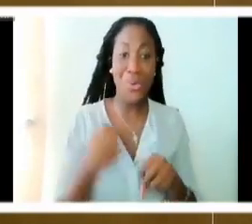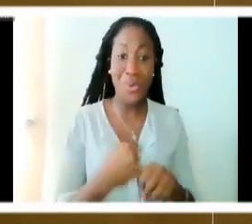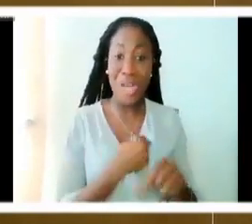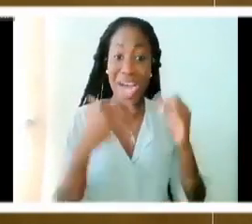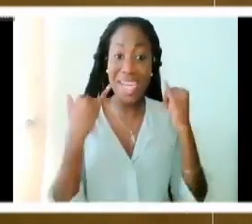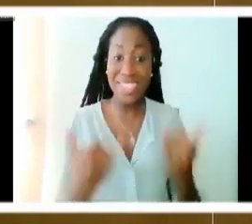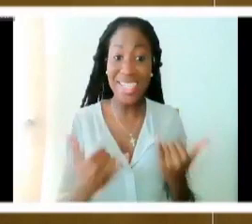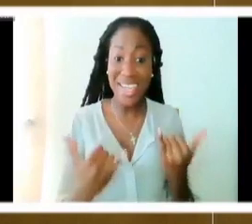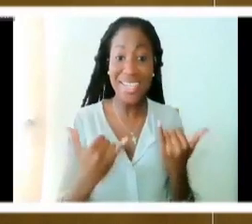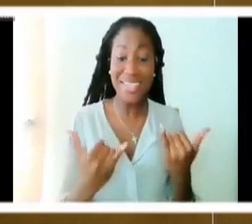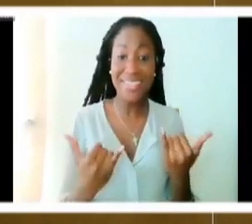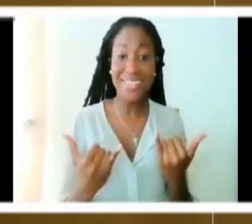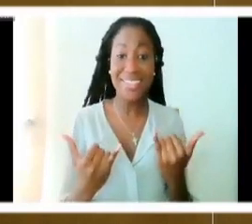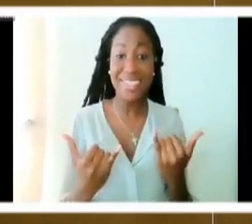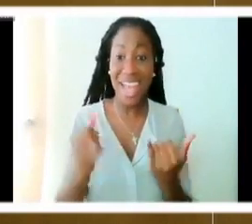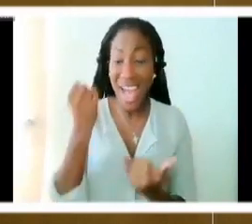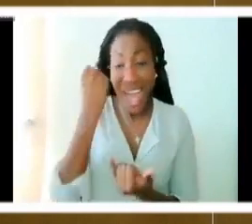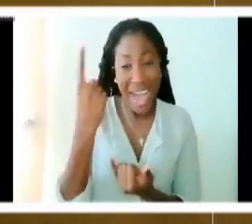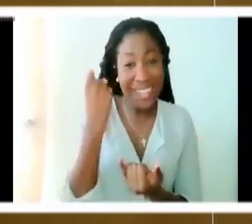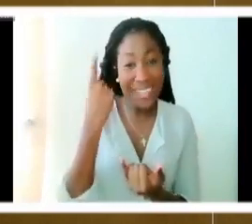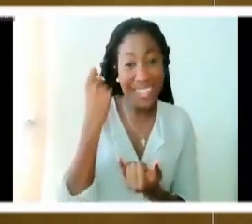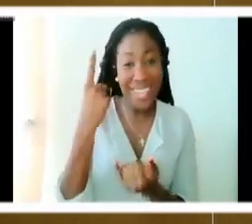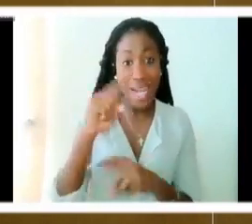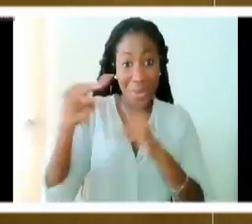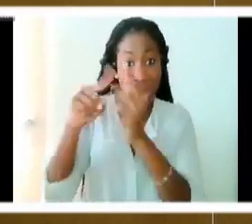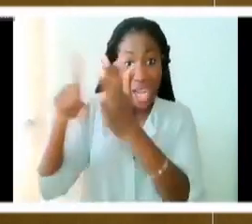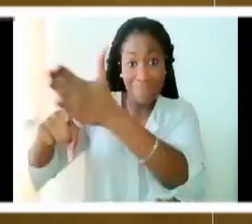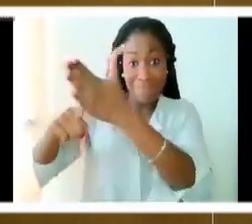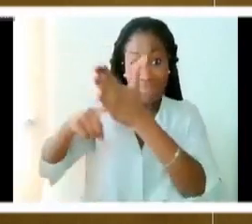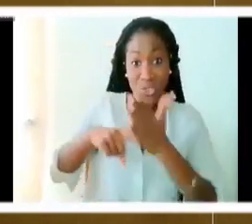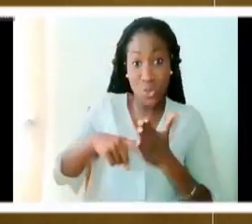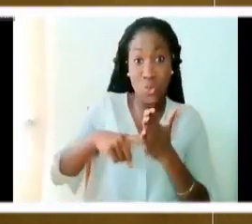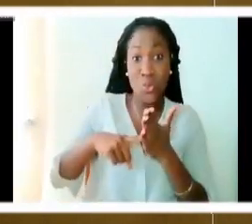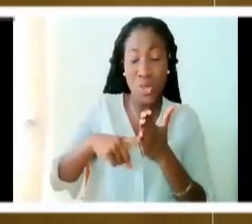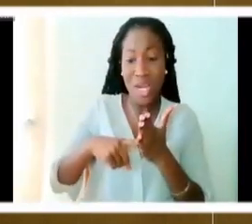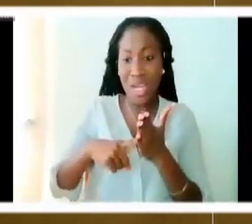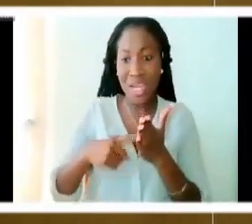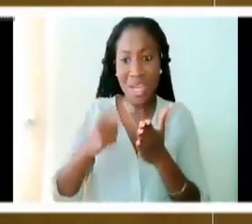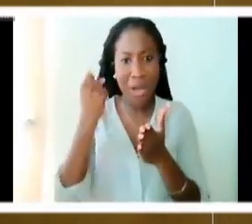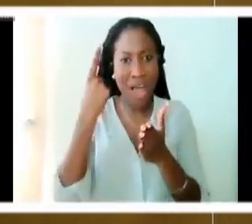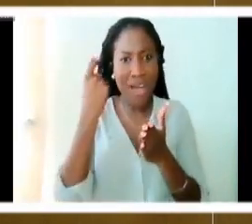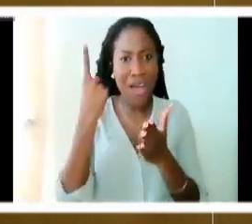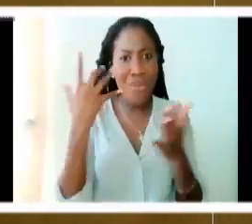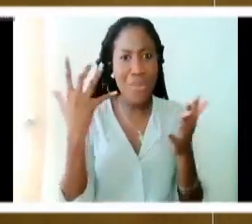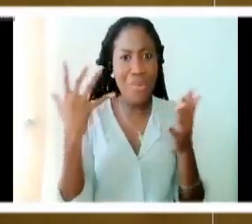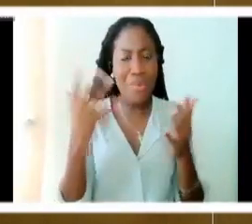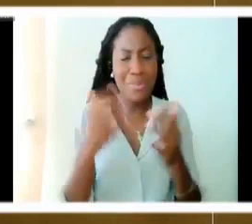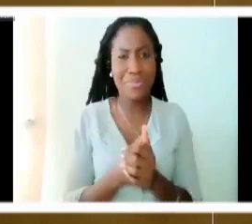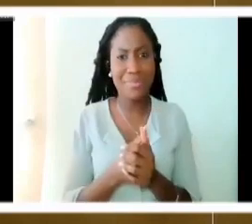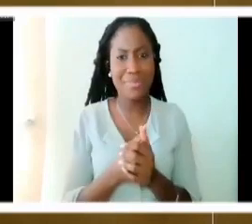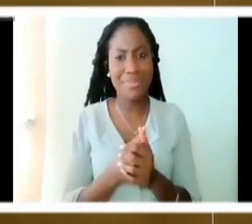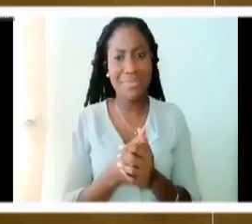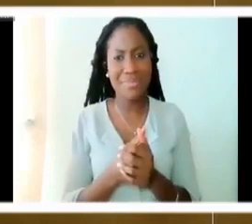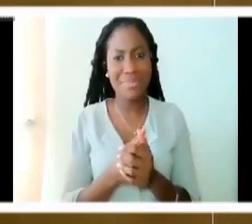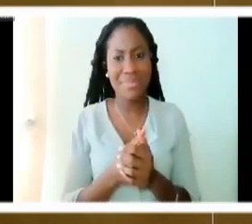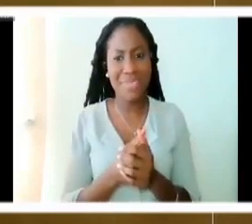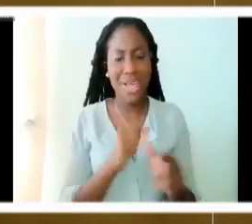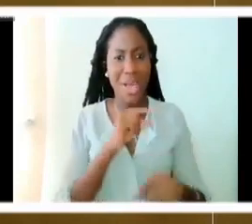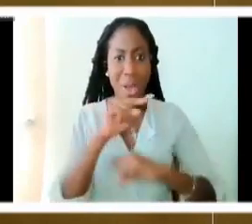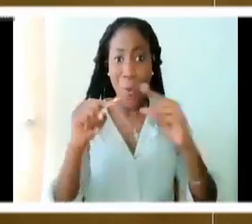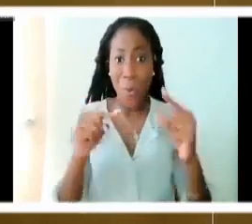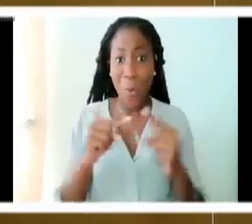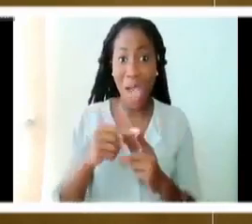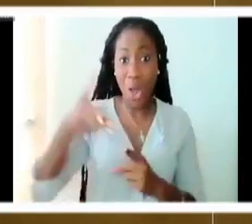something that is quite amazing. Because in the revelation of this God, we have